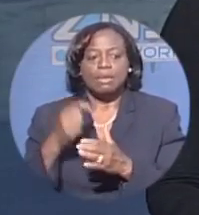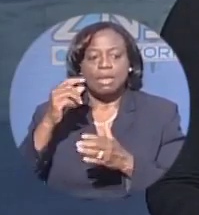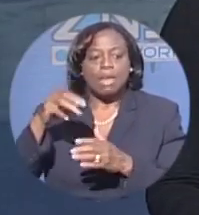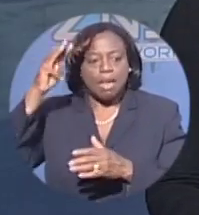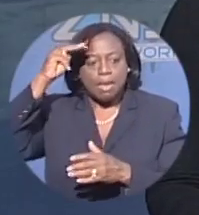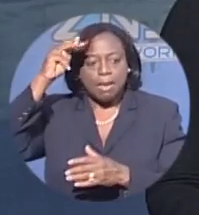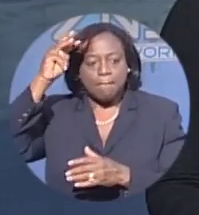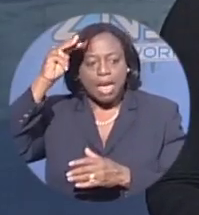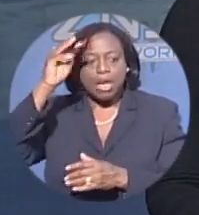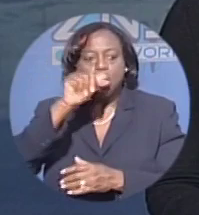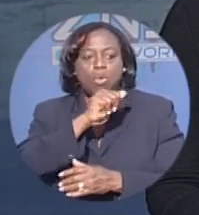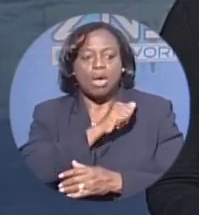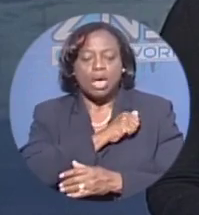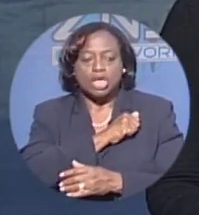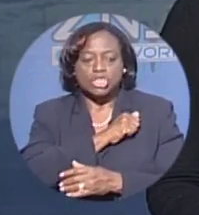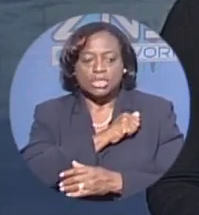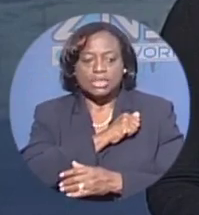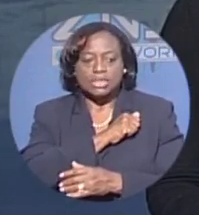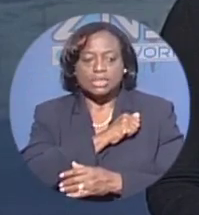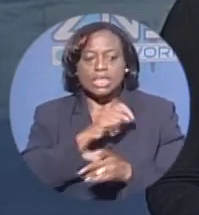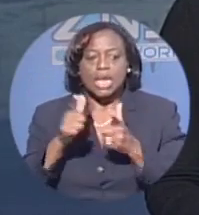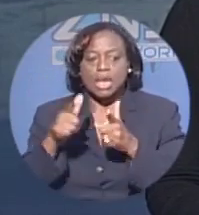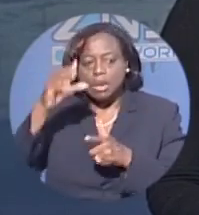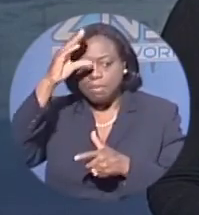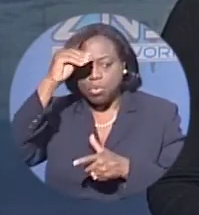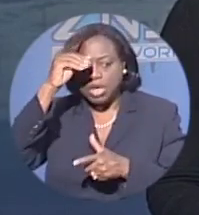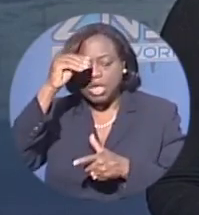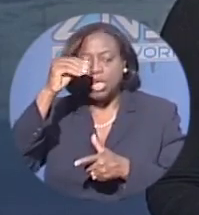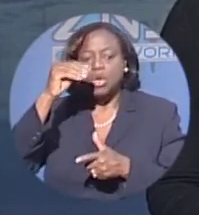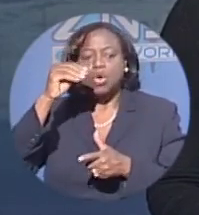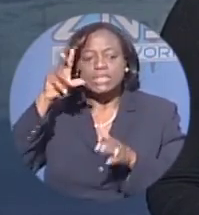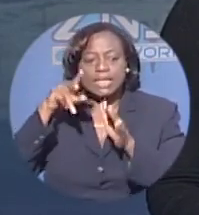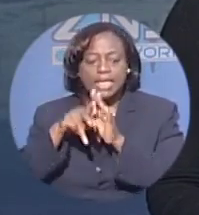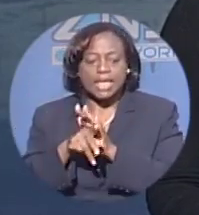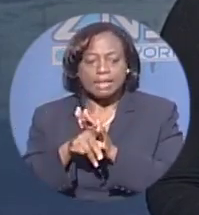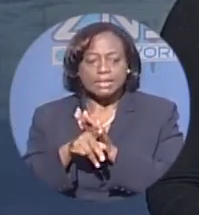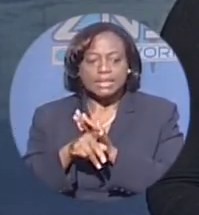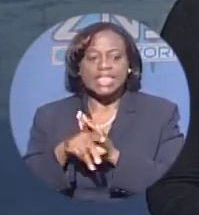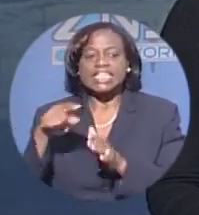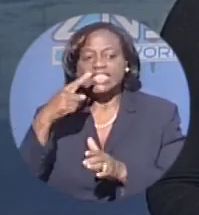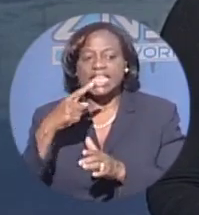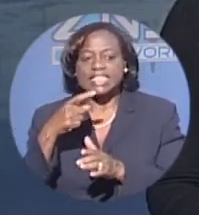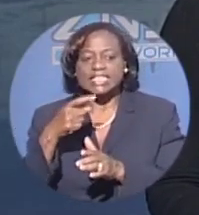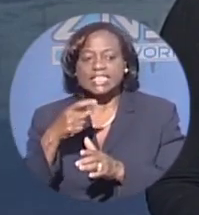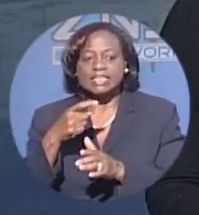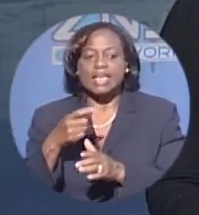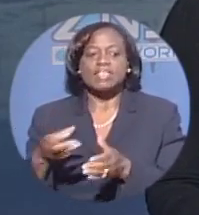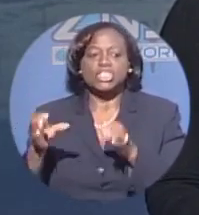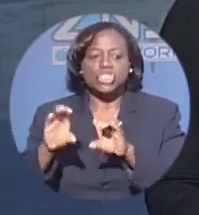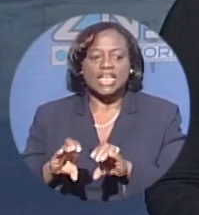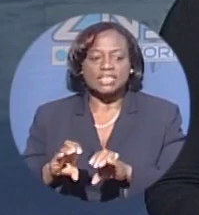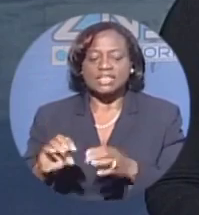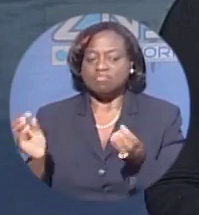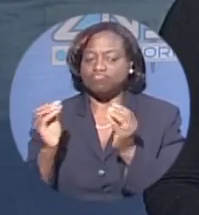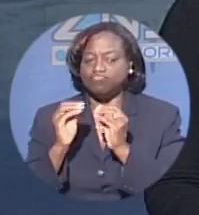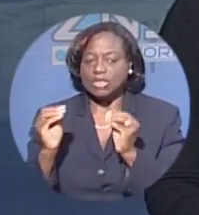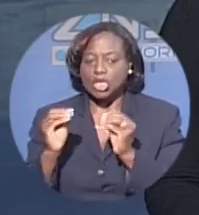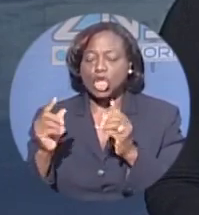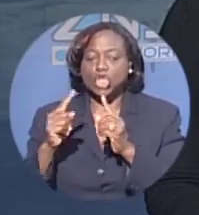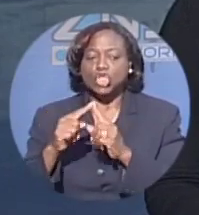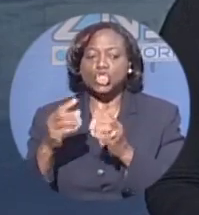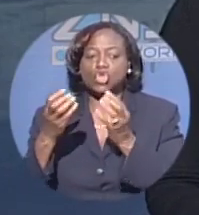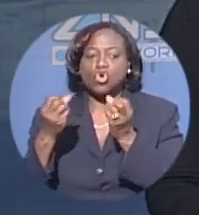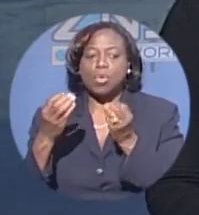Bahamians have become incensed, demanding a sex offenders registry. But today you said the chances of that are nil as too many politicians are